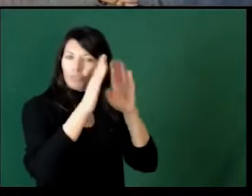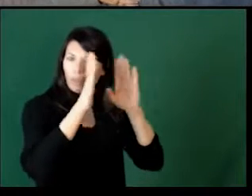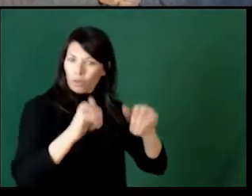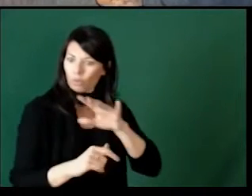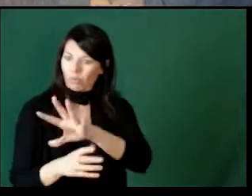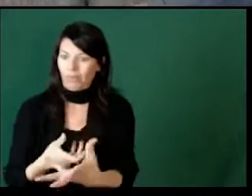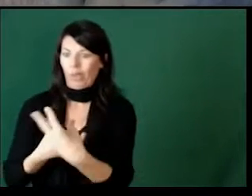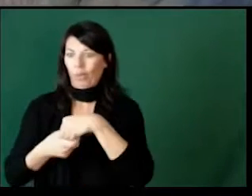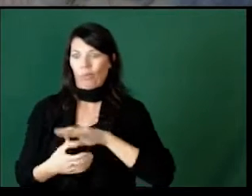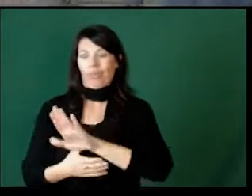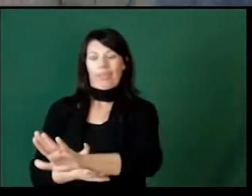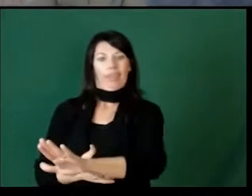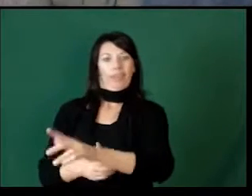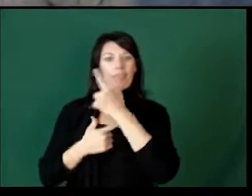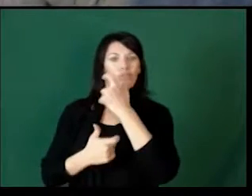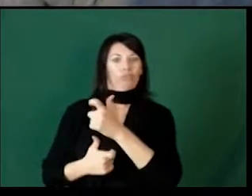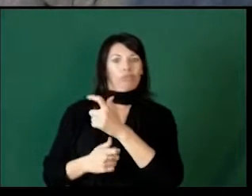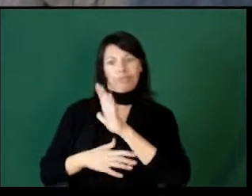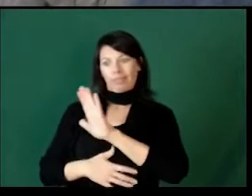setting in your household.